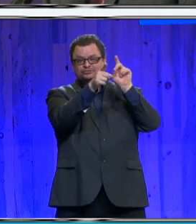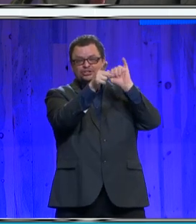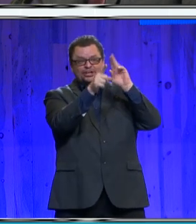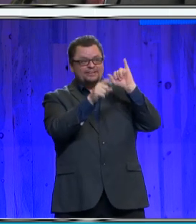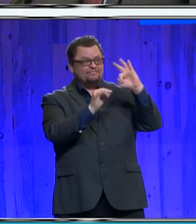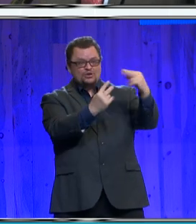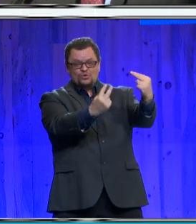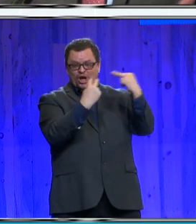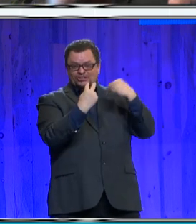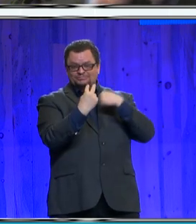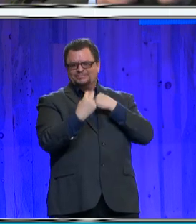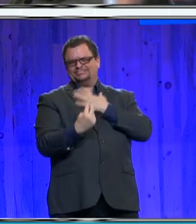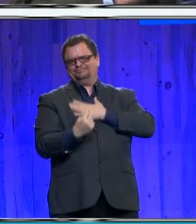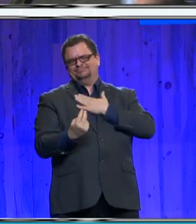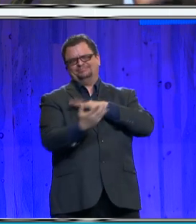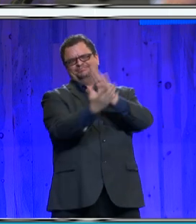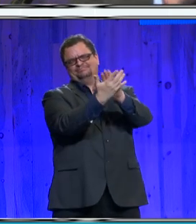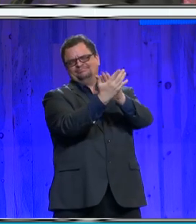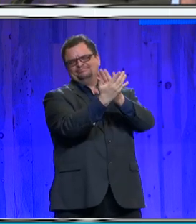service to our community.